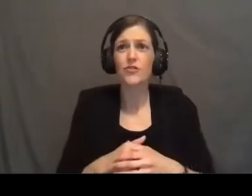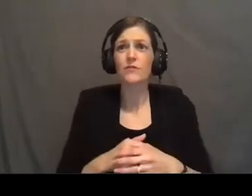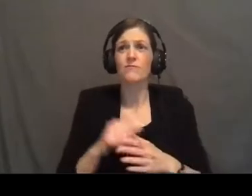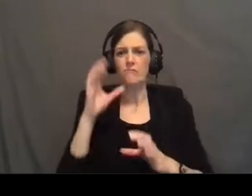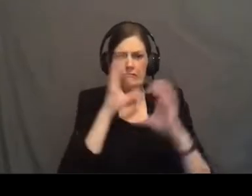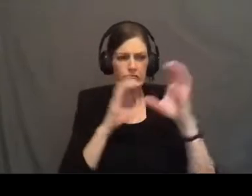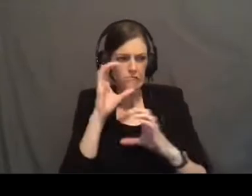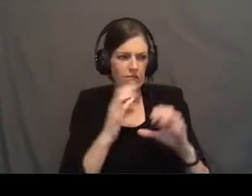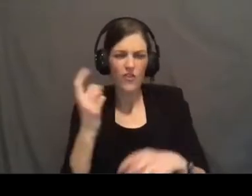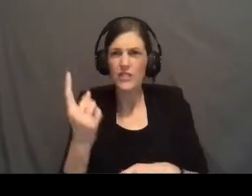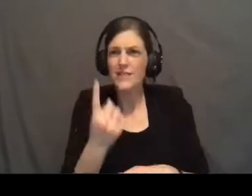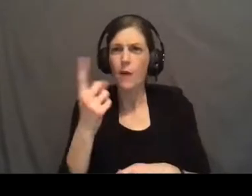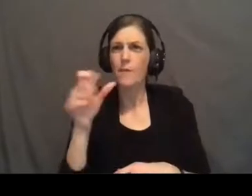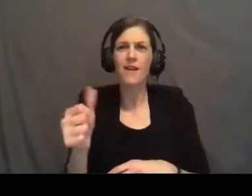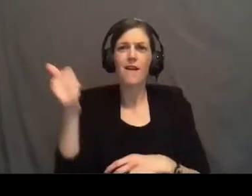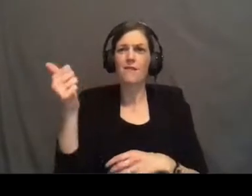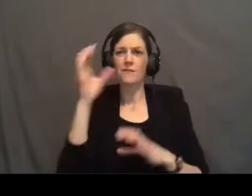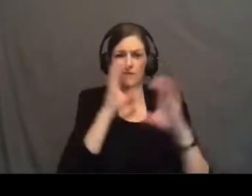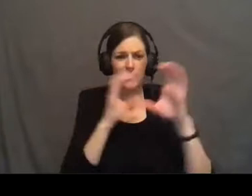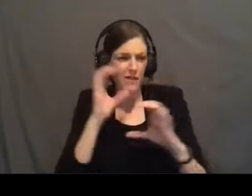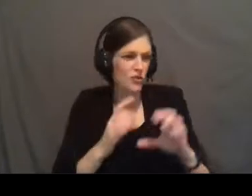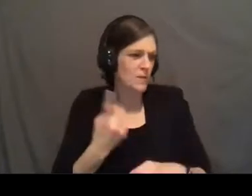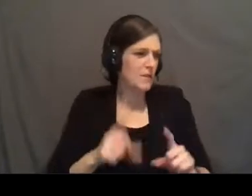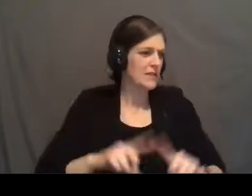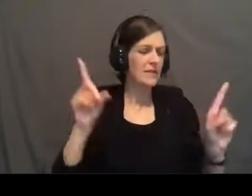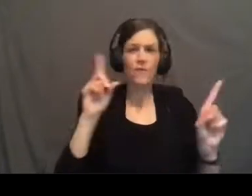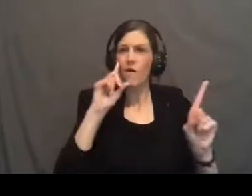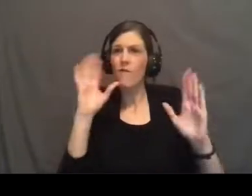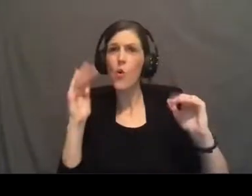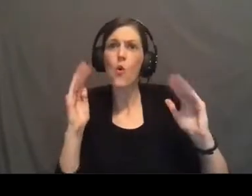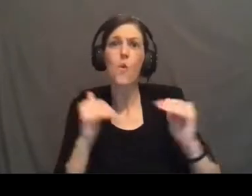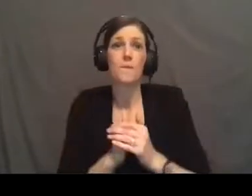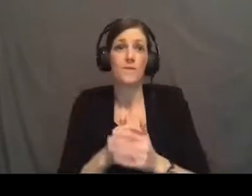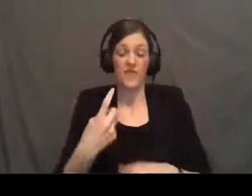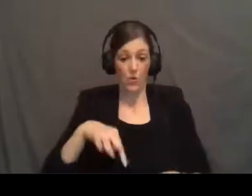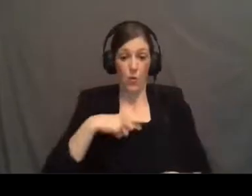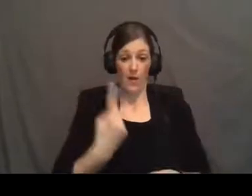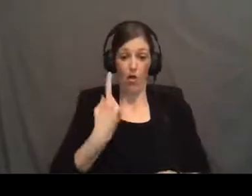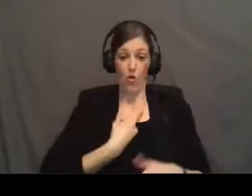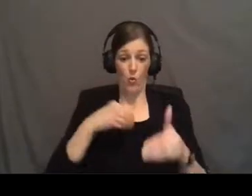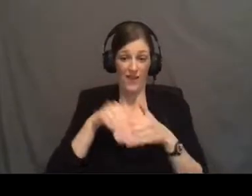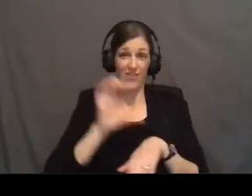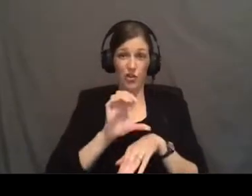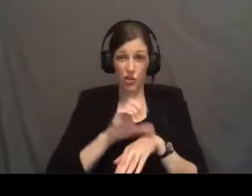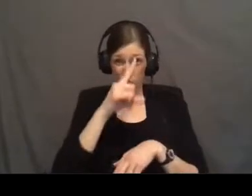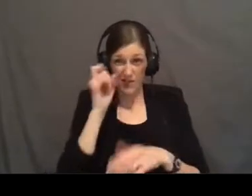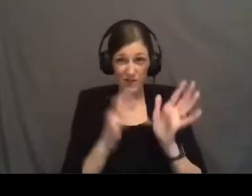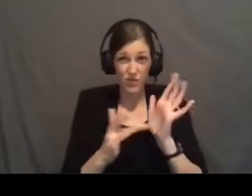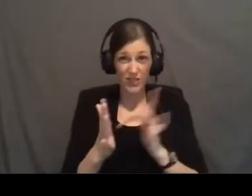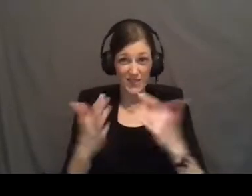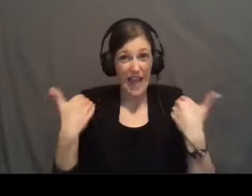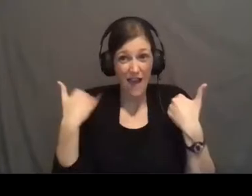looking for something else they're looking for alternative they're looking for hope and we alone in the church because of Jesus have that